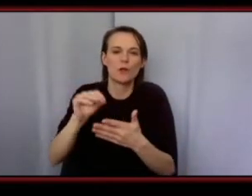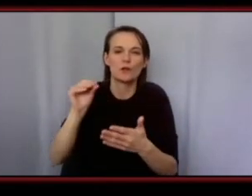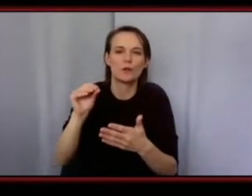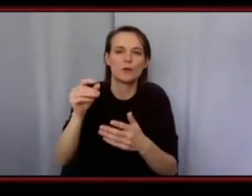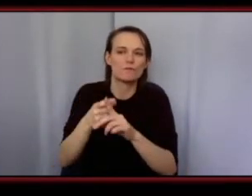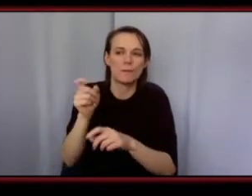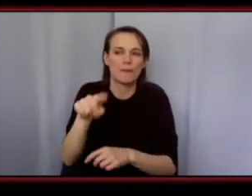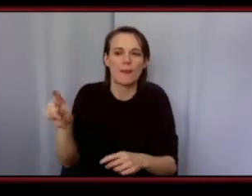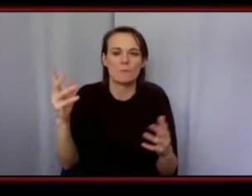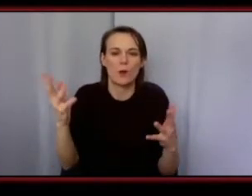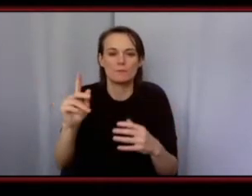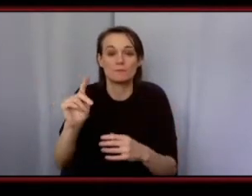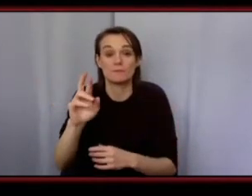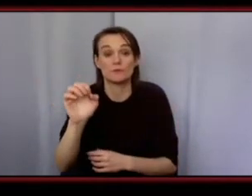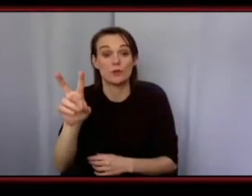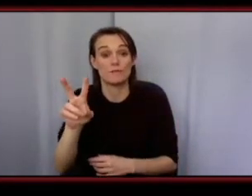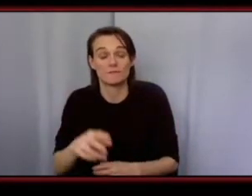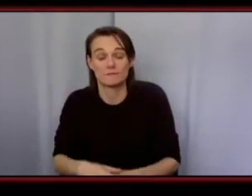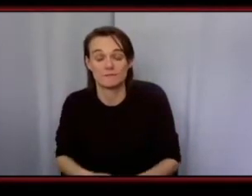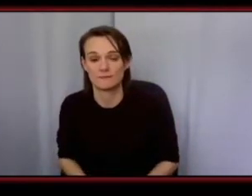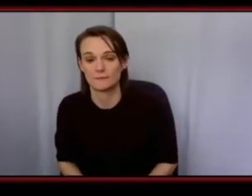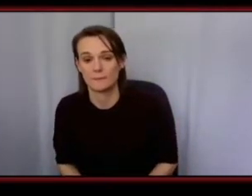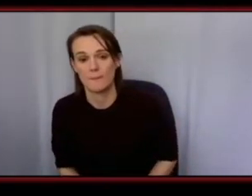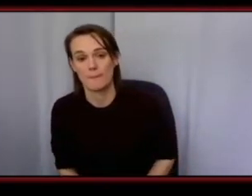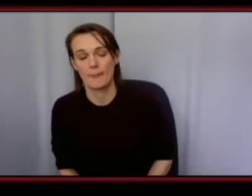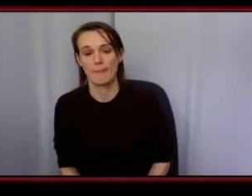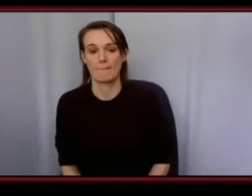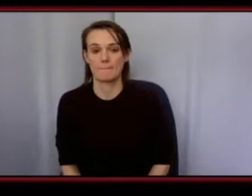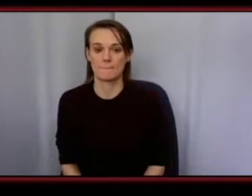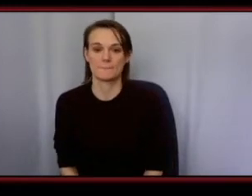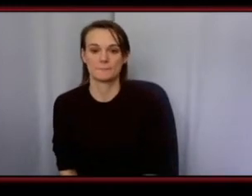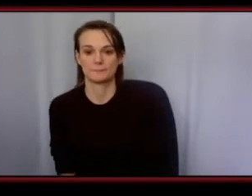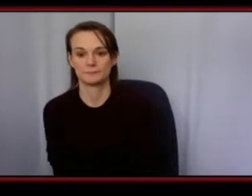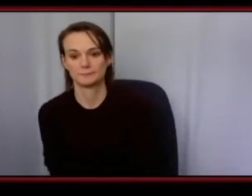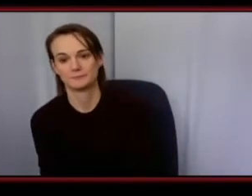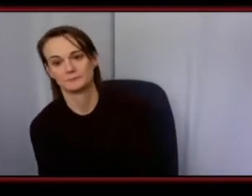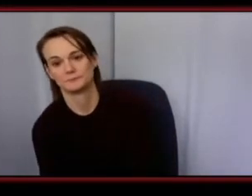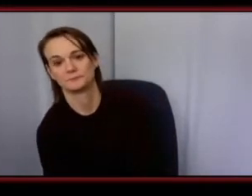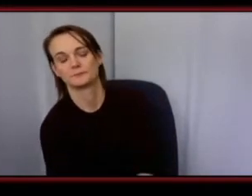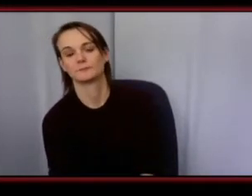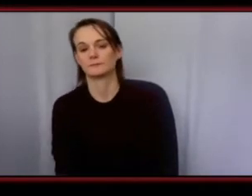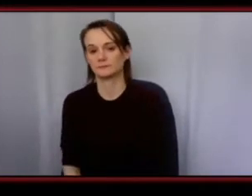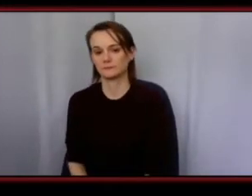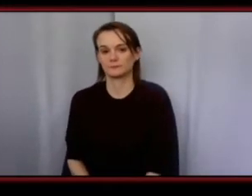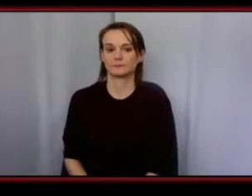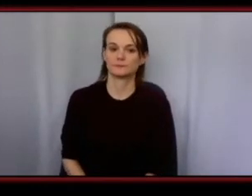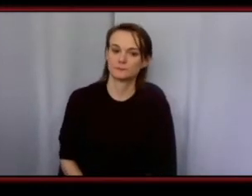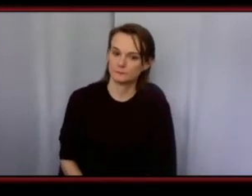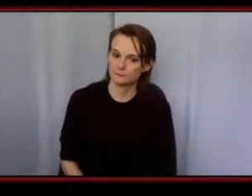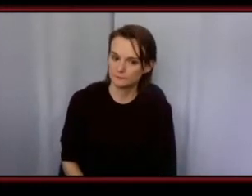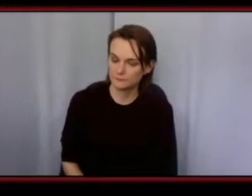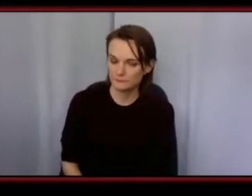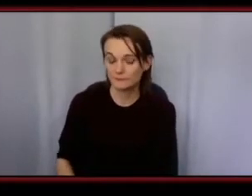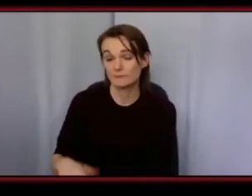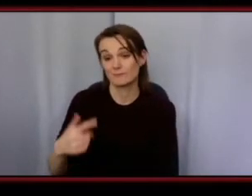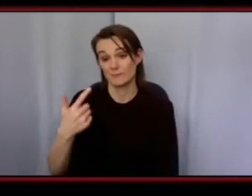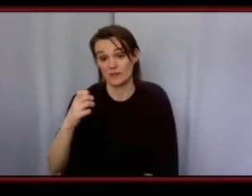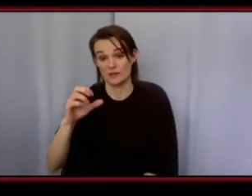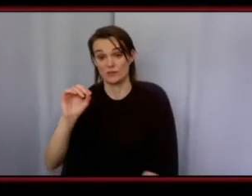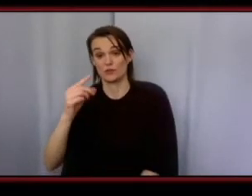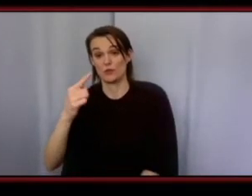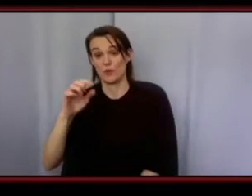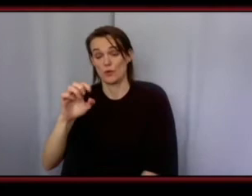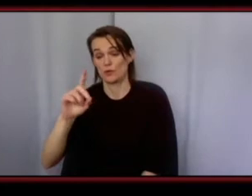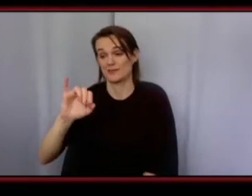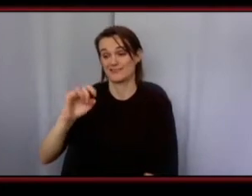trev i'll start with you again brother so um i'll say george dixon just because